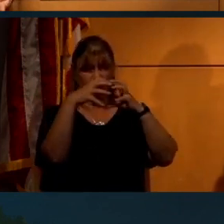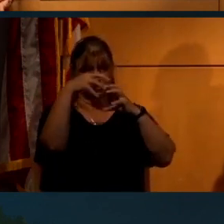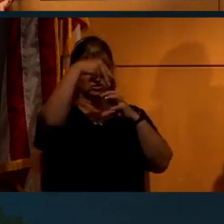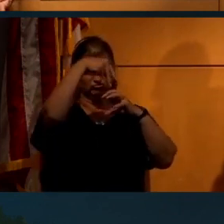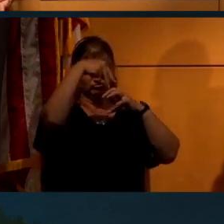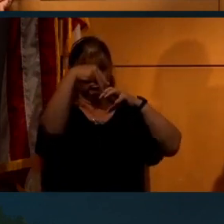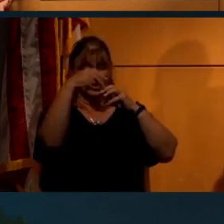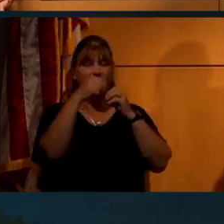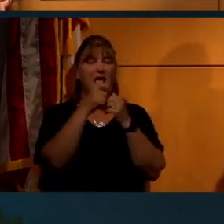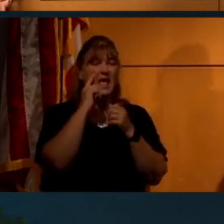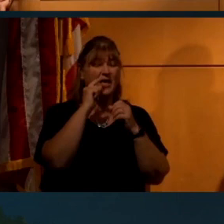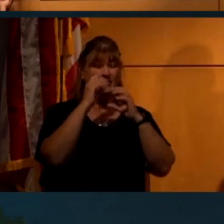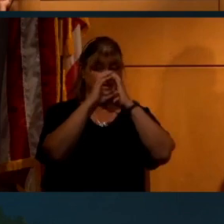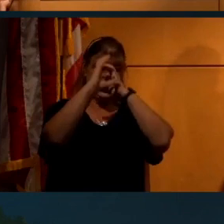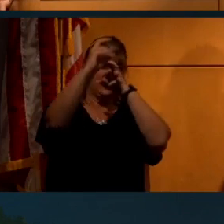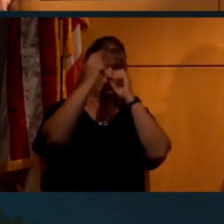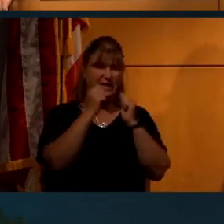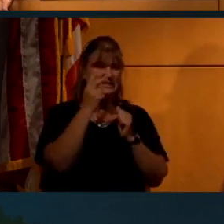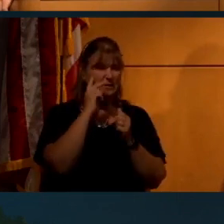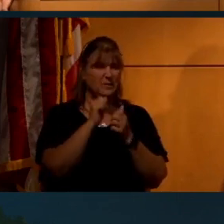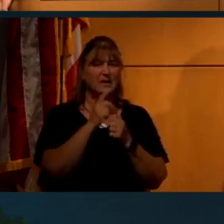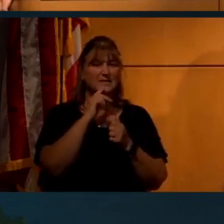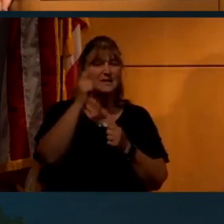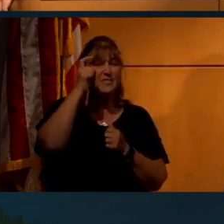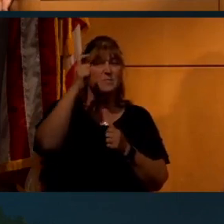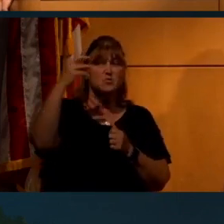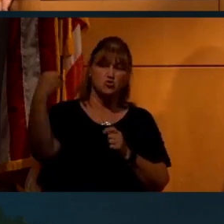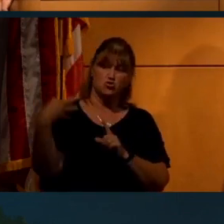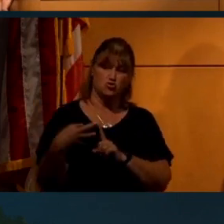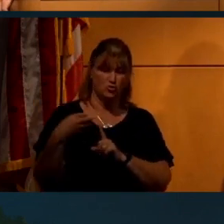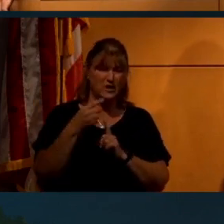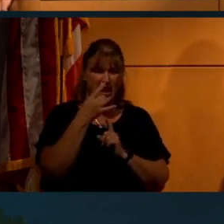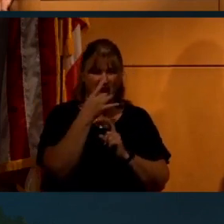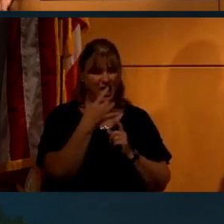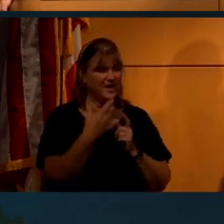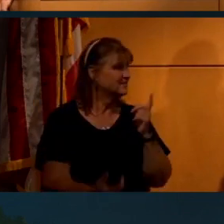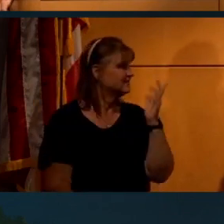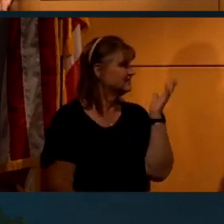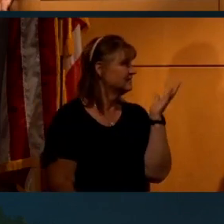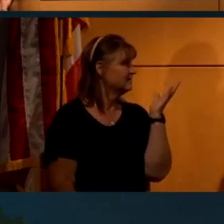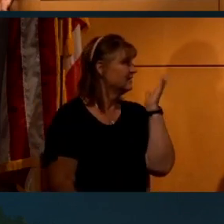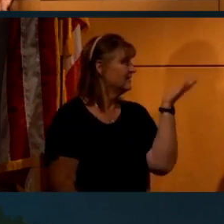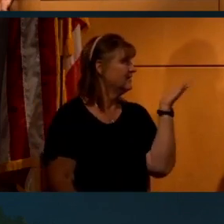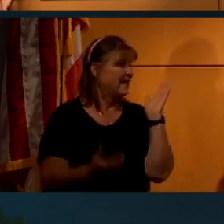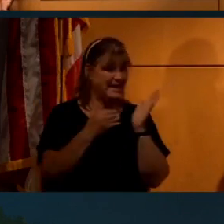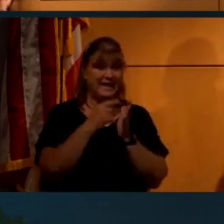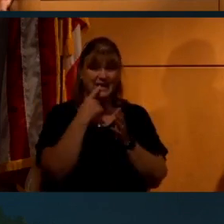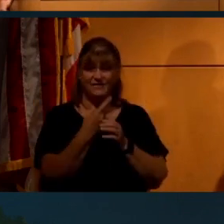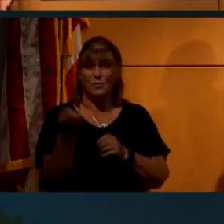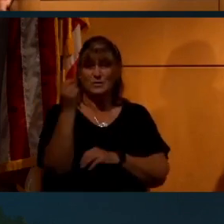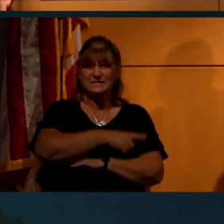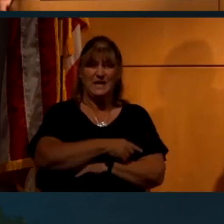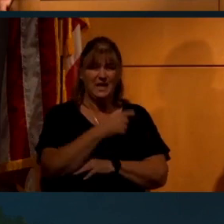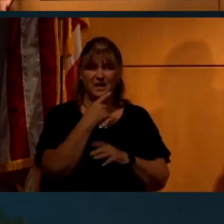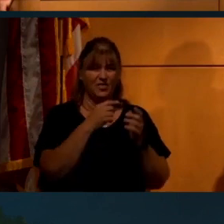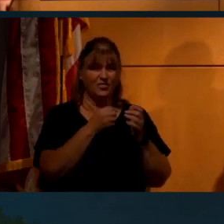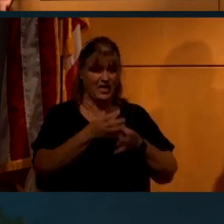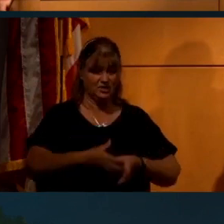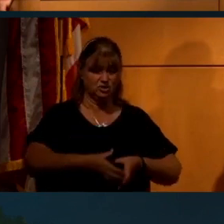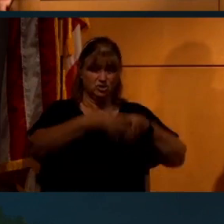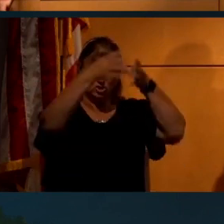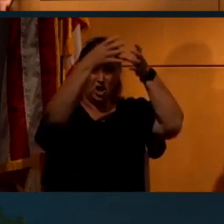And the telescope, you can see because it's being illuminated by the moon. So again, if this were daylight, that shuttle,